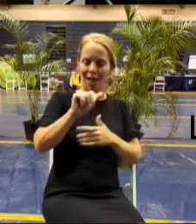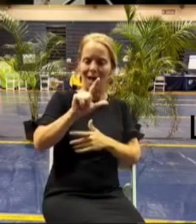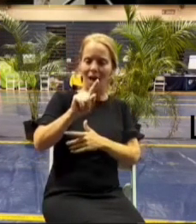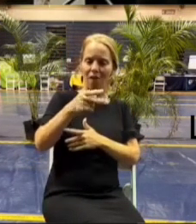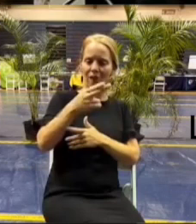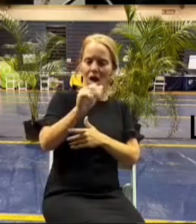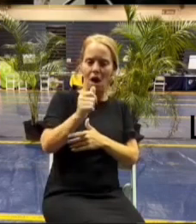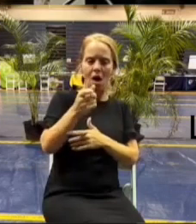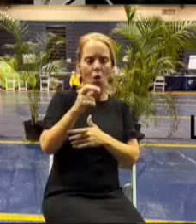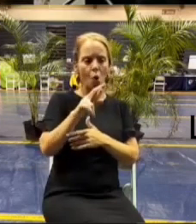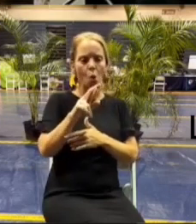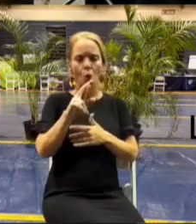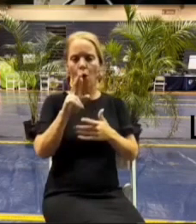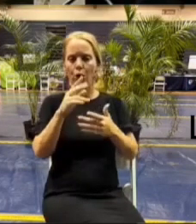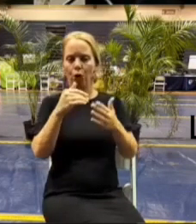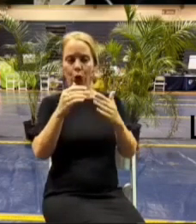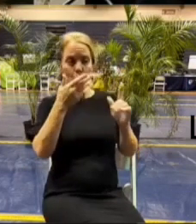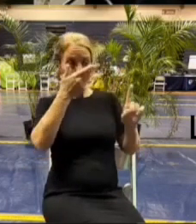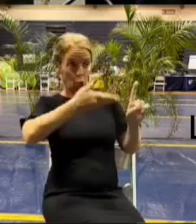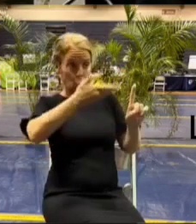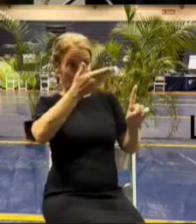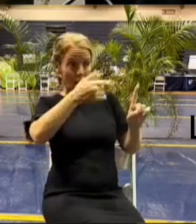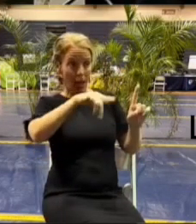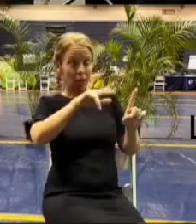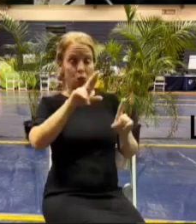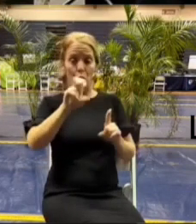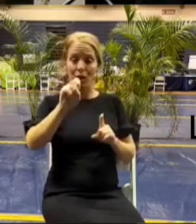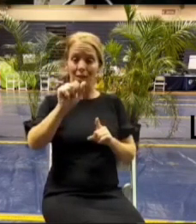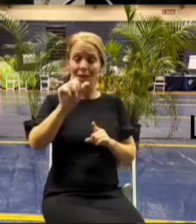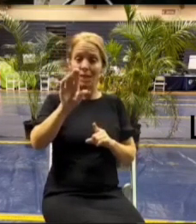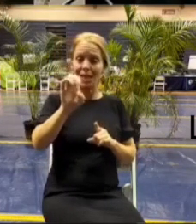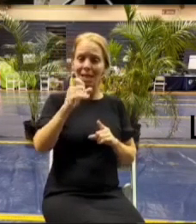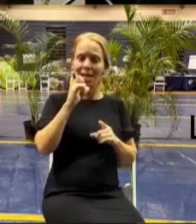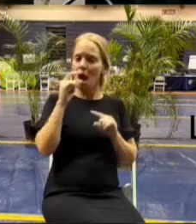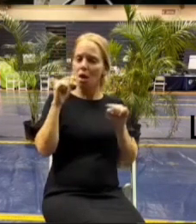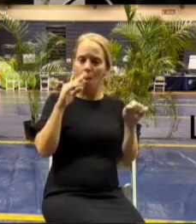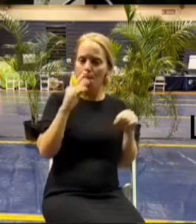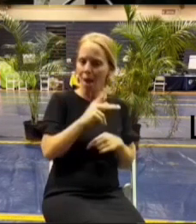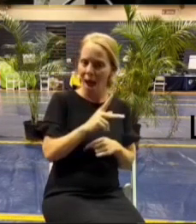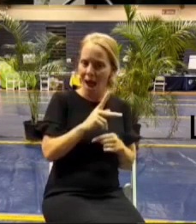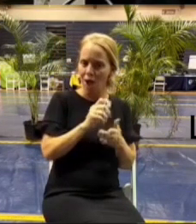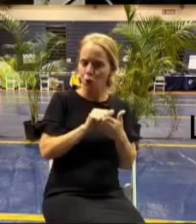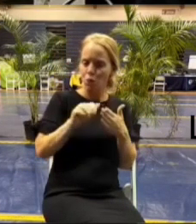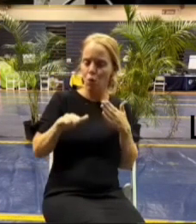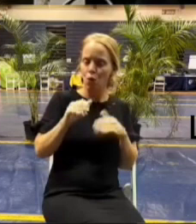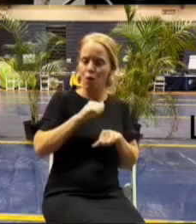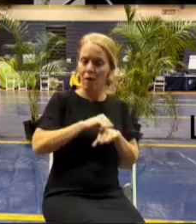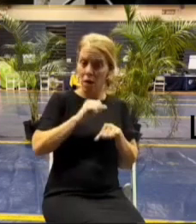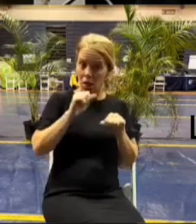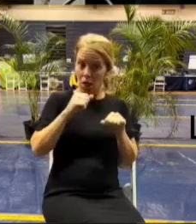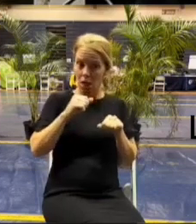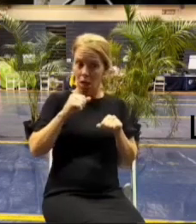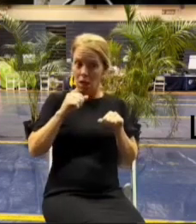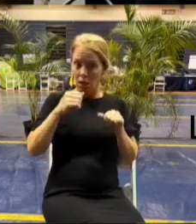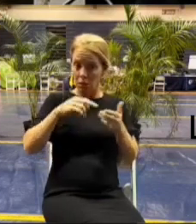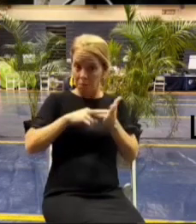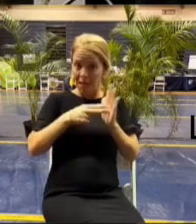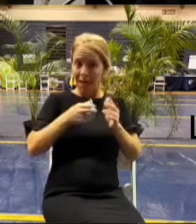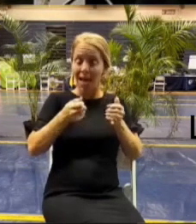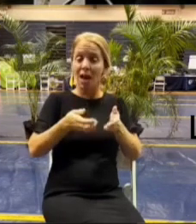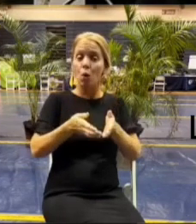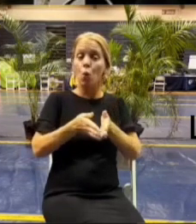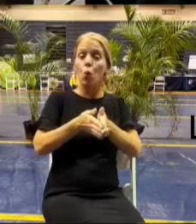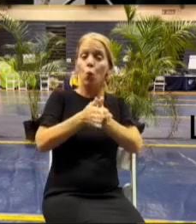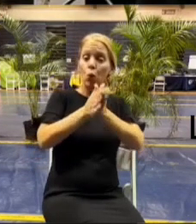they're not going to come in after the fact to remove that gravel number one number two can i just request that cmac piles it on my